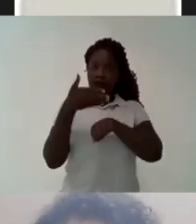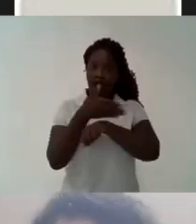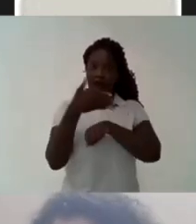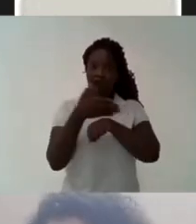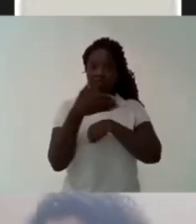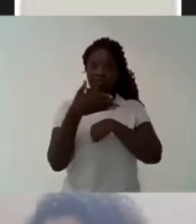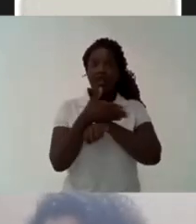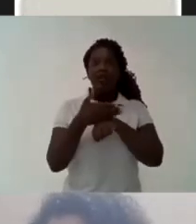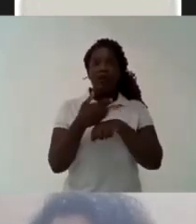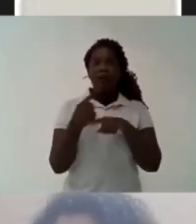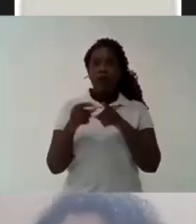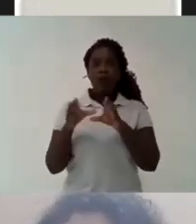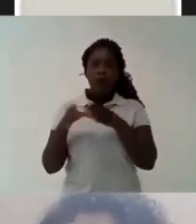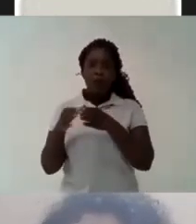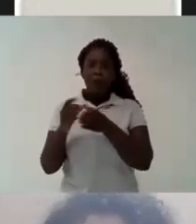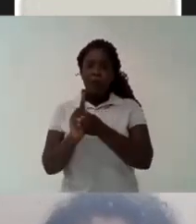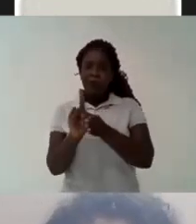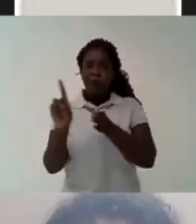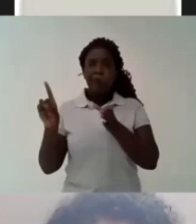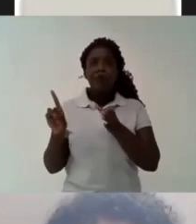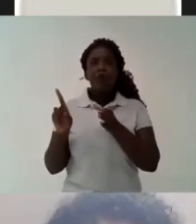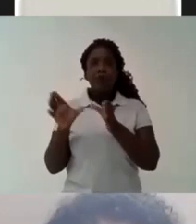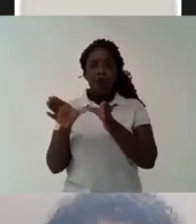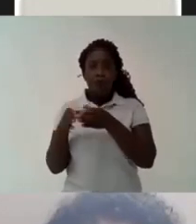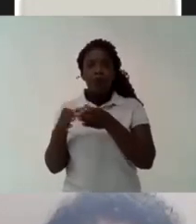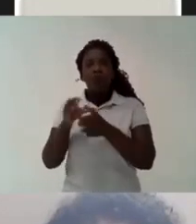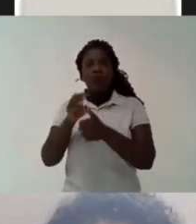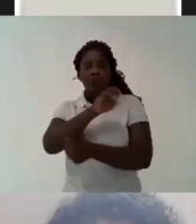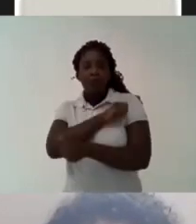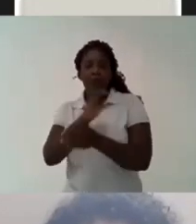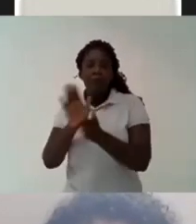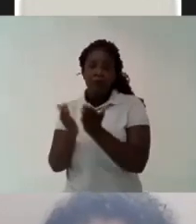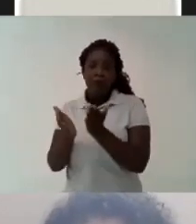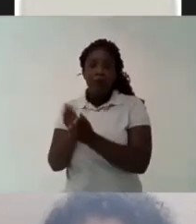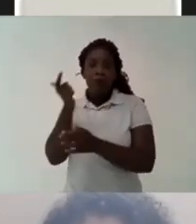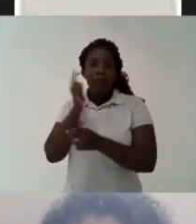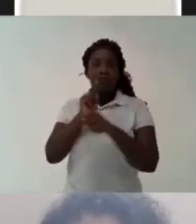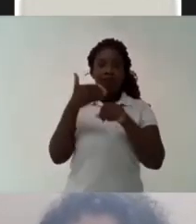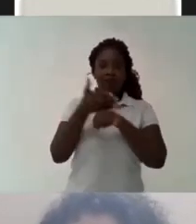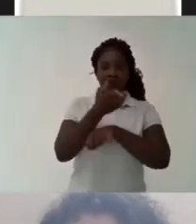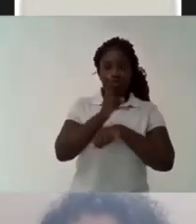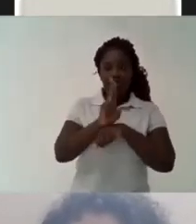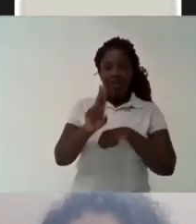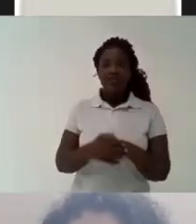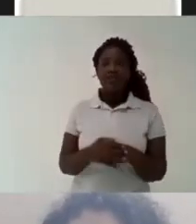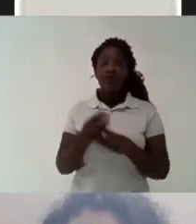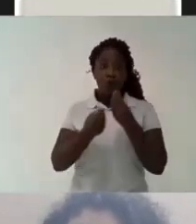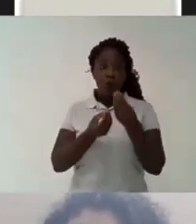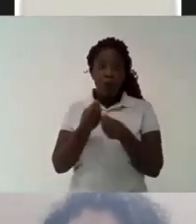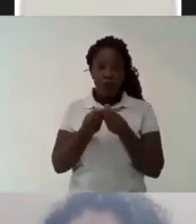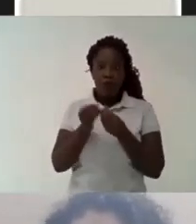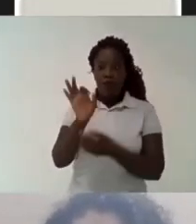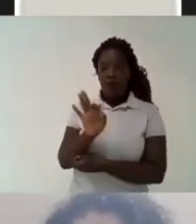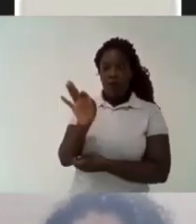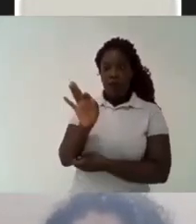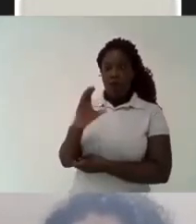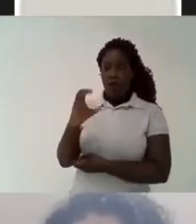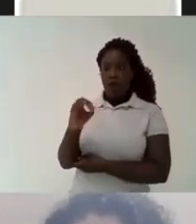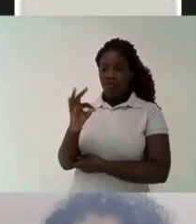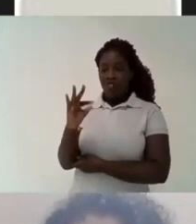university and science is a threat to bolsonarism And the bolsonarism has an ideology